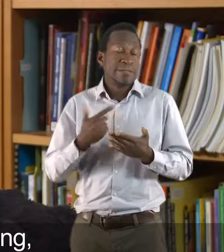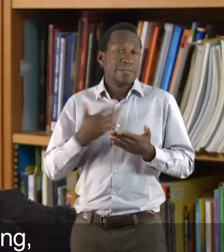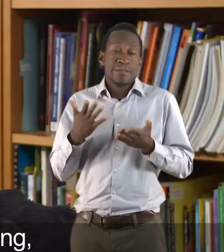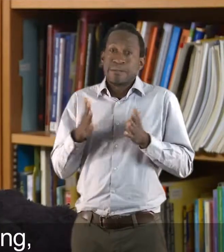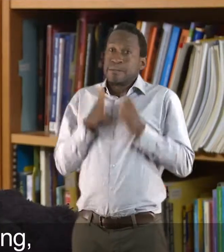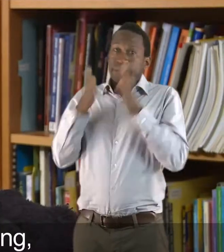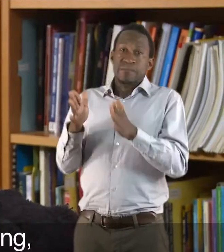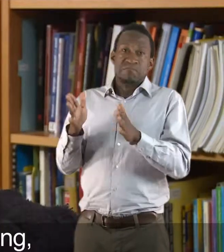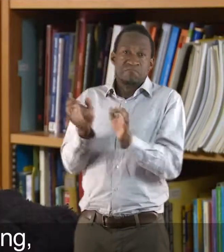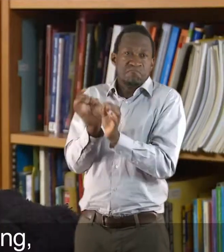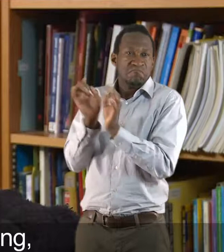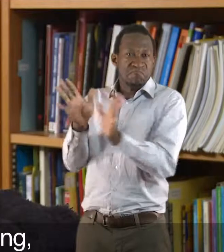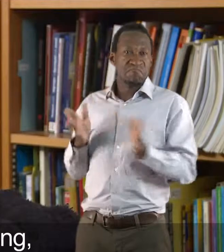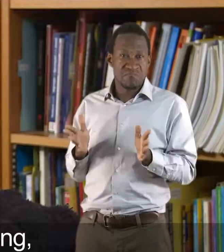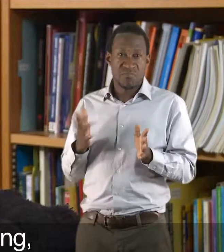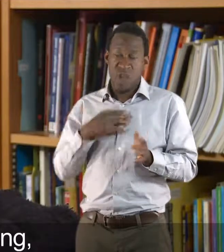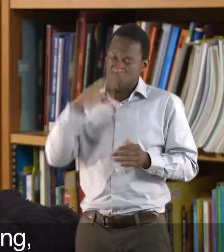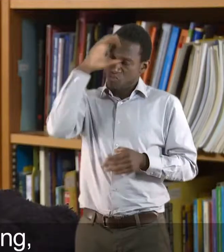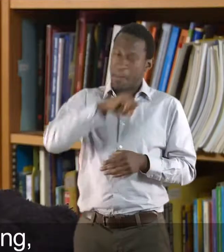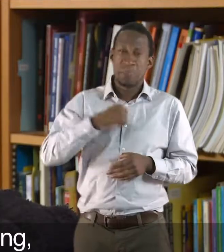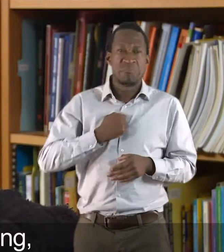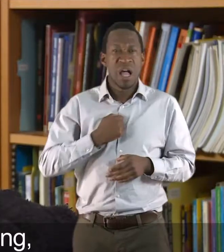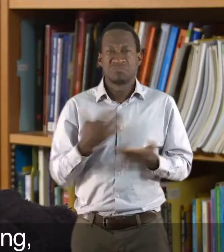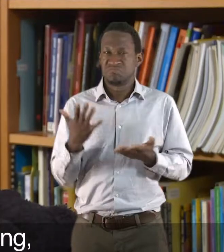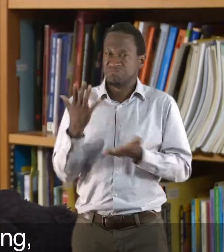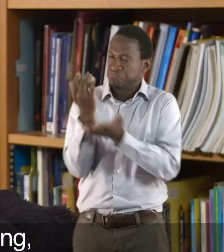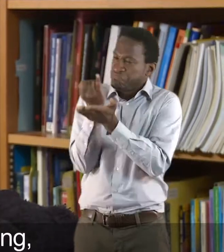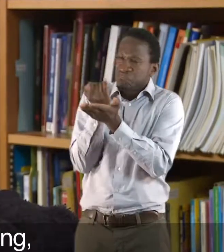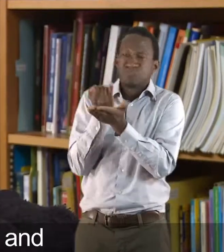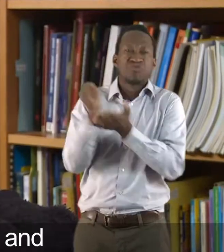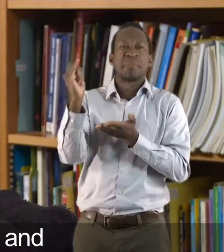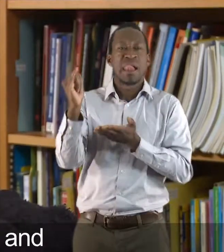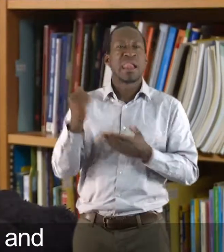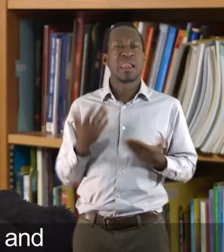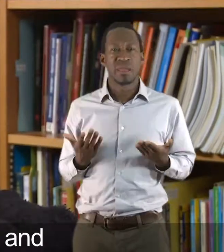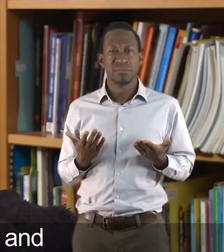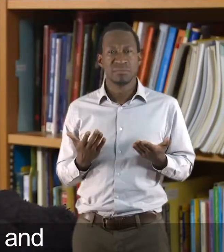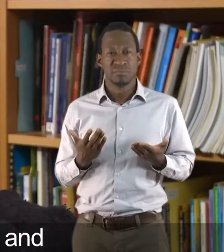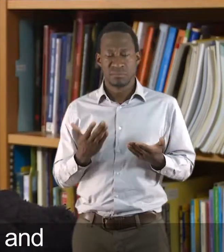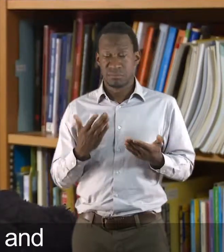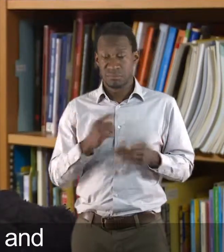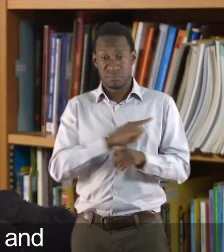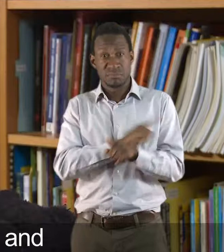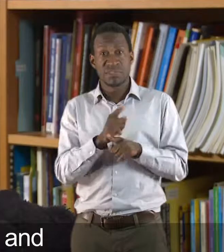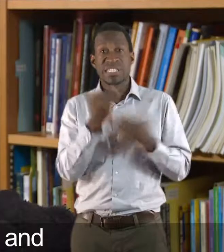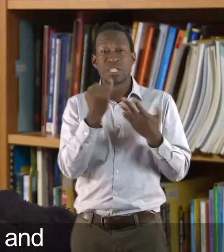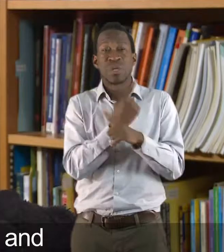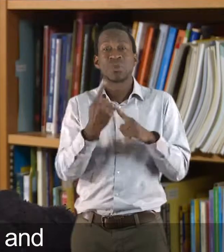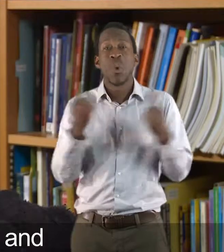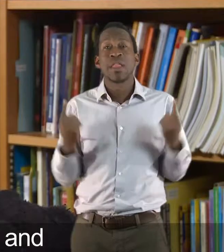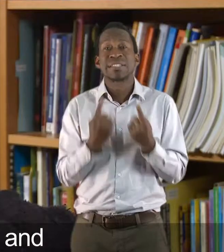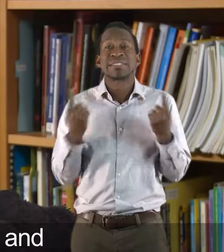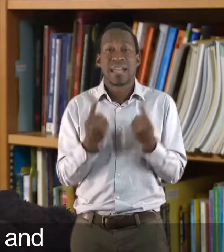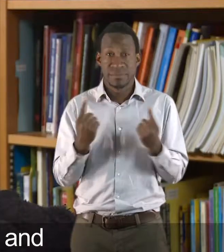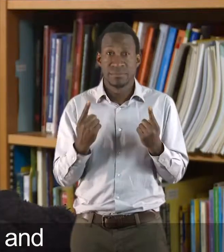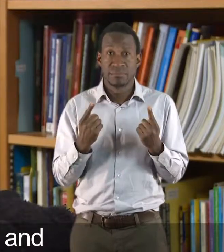Part of my... Part of my... Childhood. I always resented physio. I remember